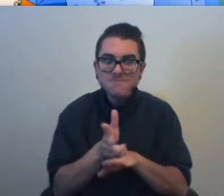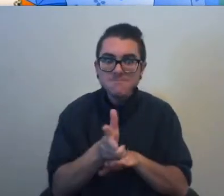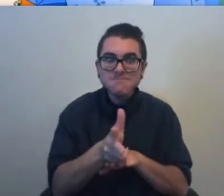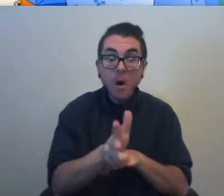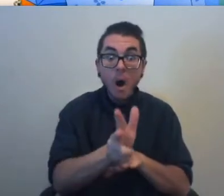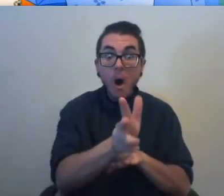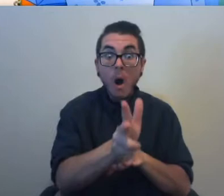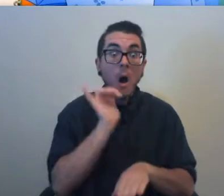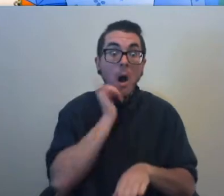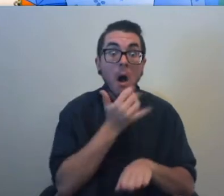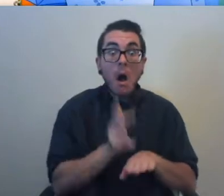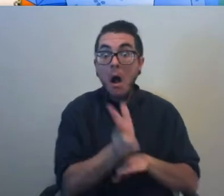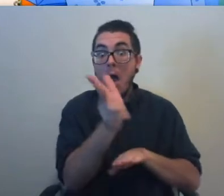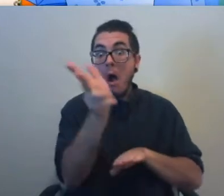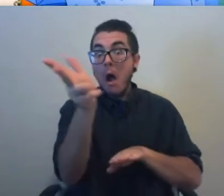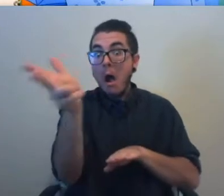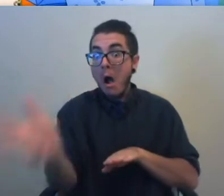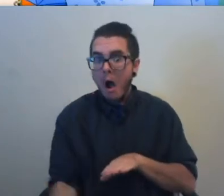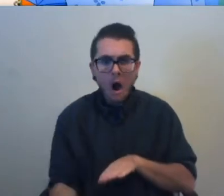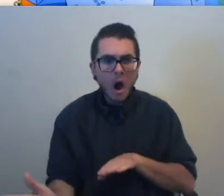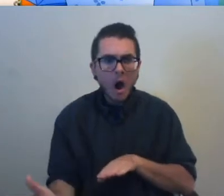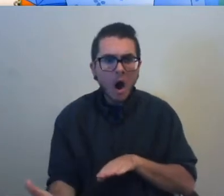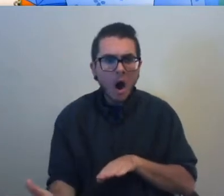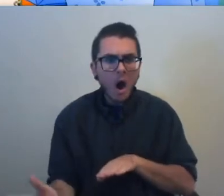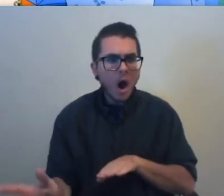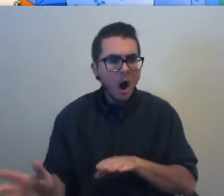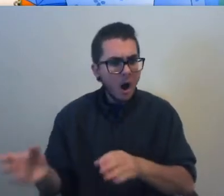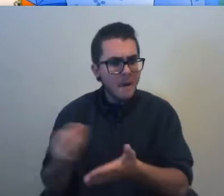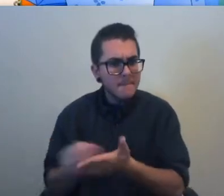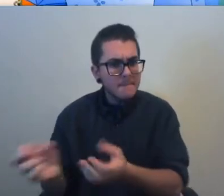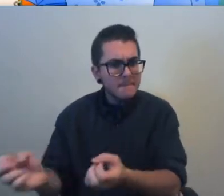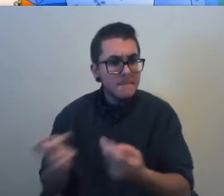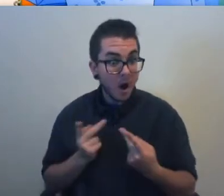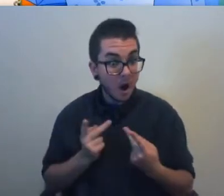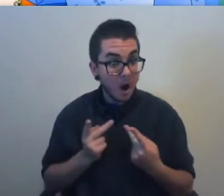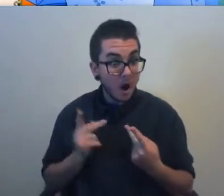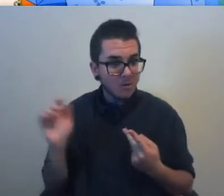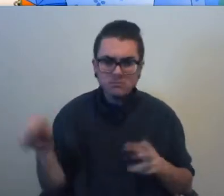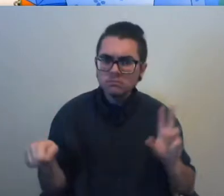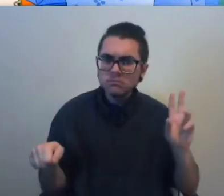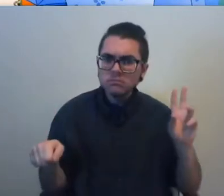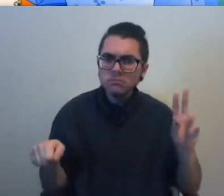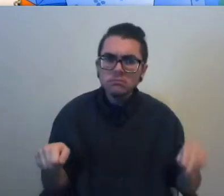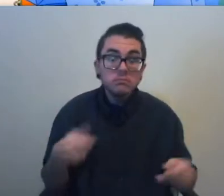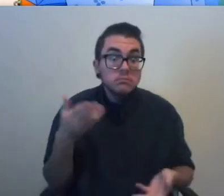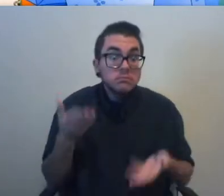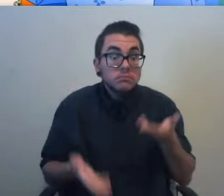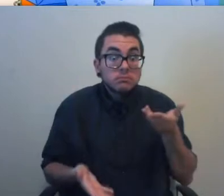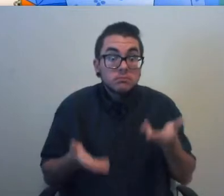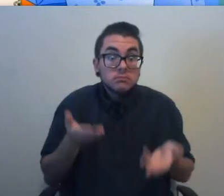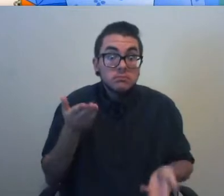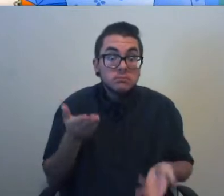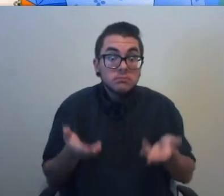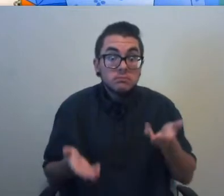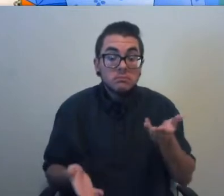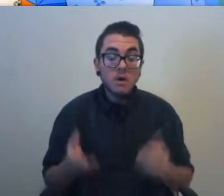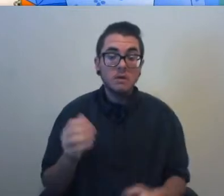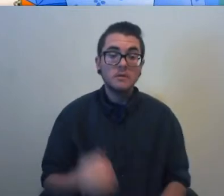the train should jump the track, do I get my money back? Yes, no, maybe so.